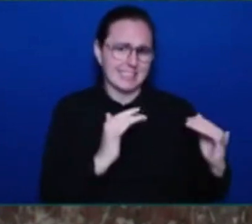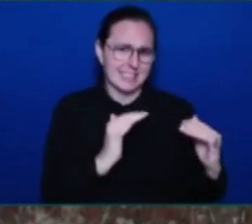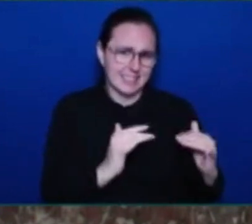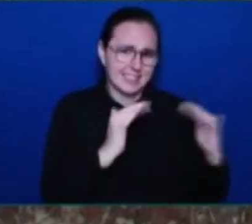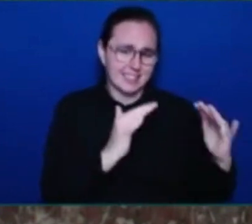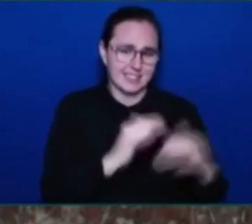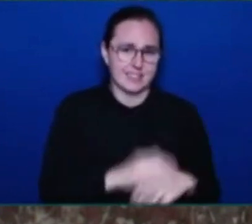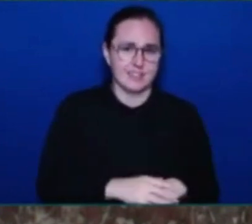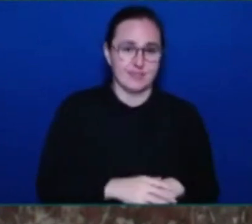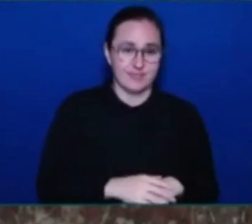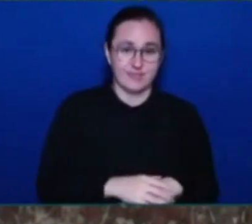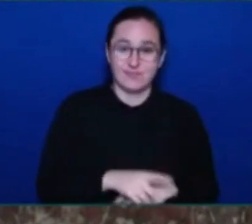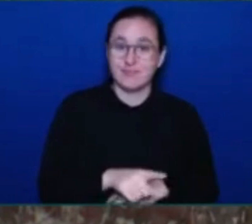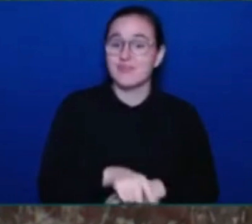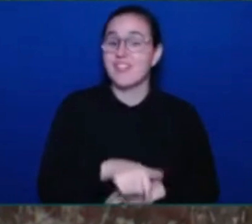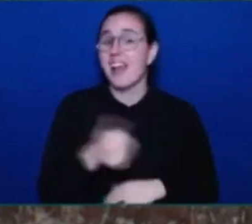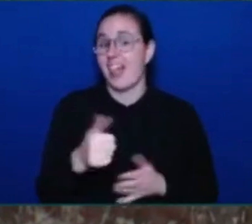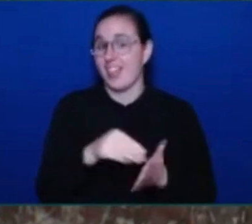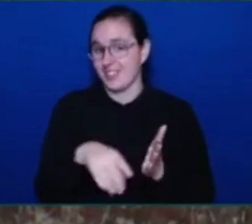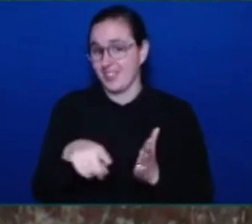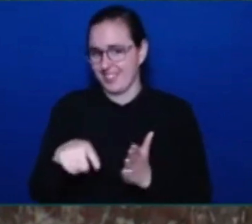temperatures continue to rise,